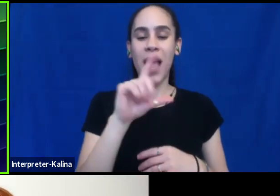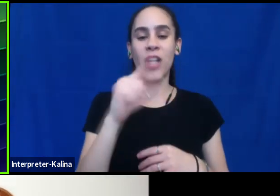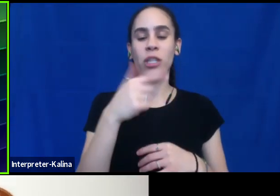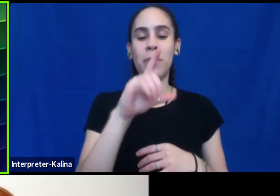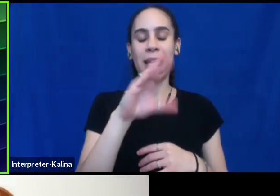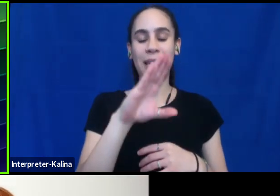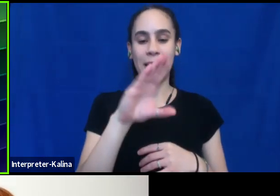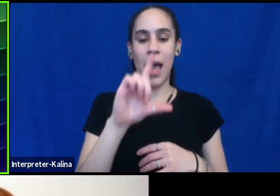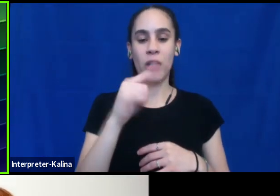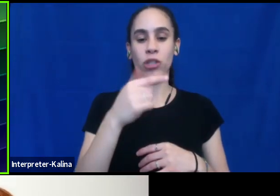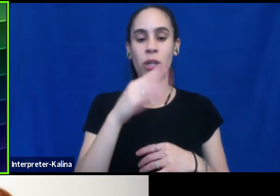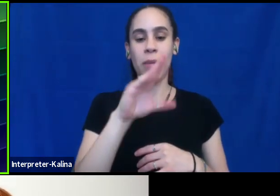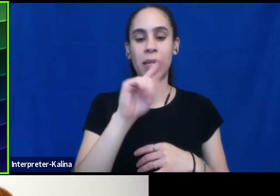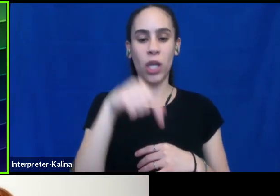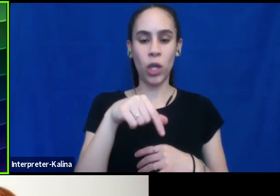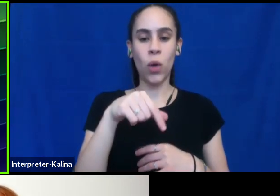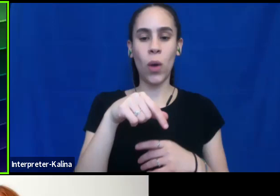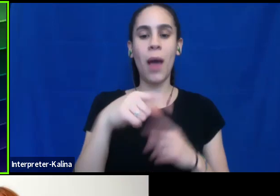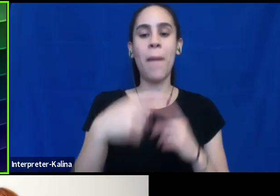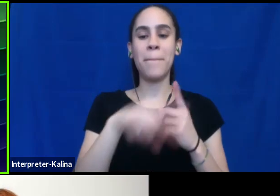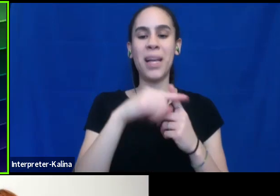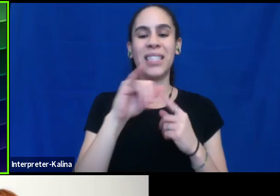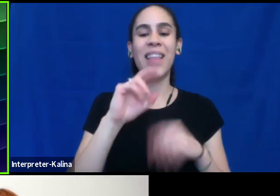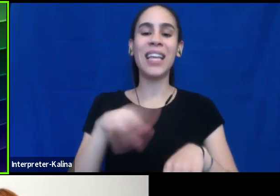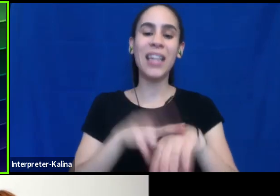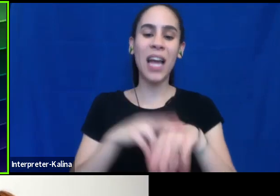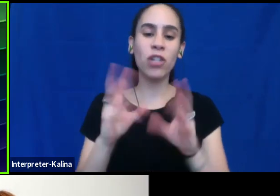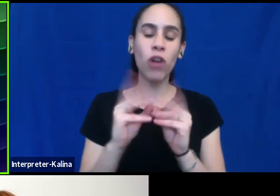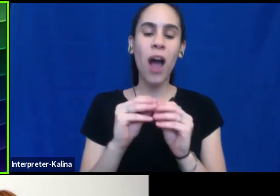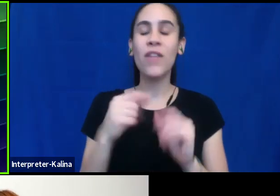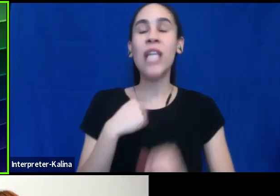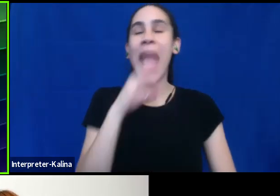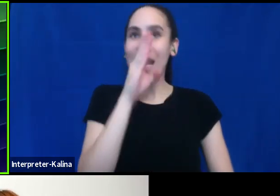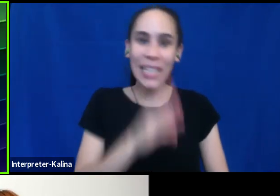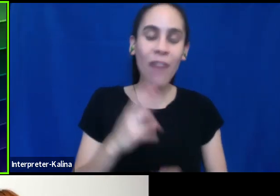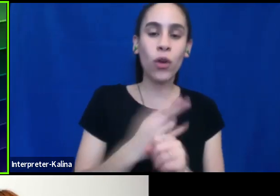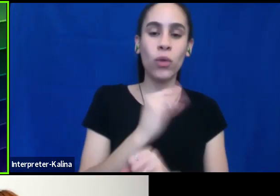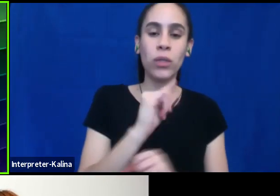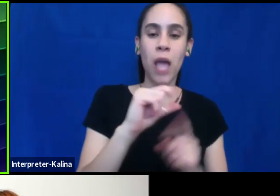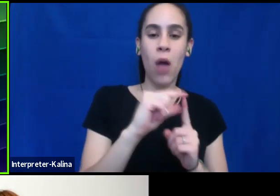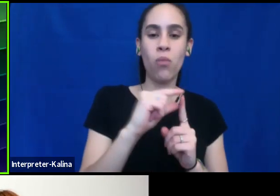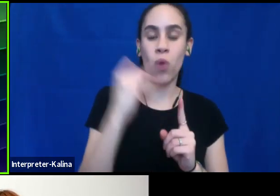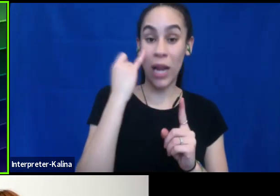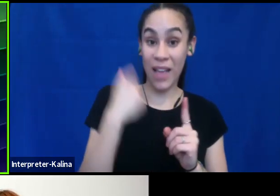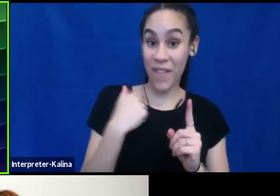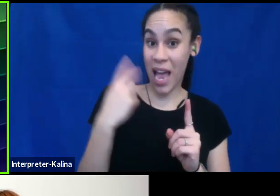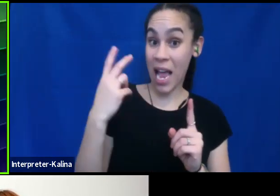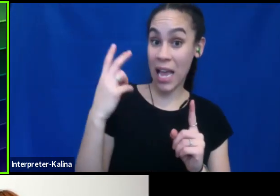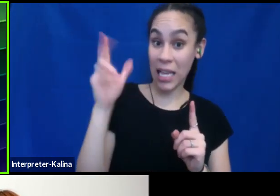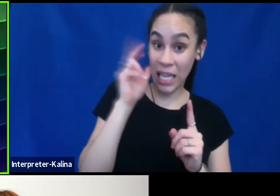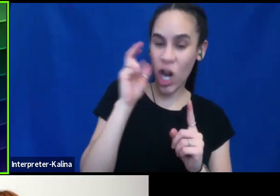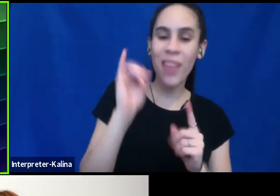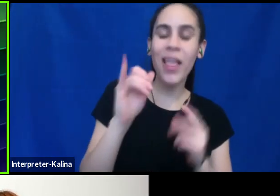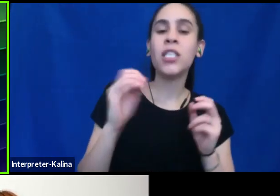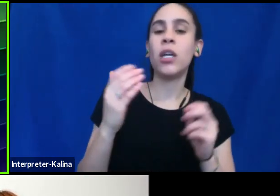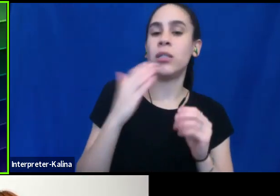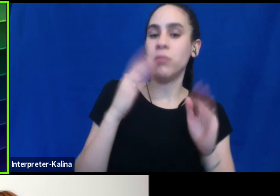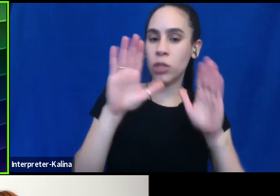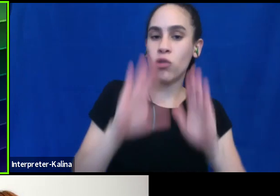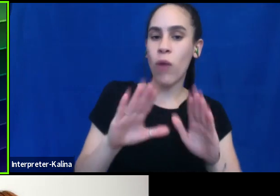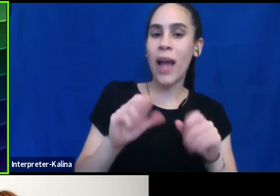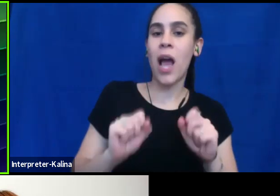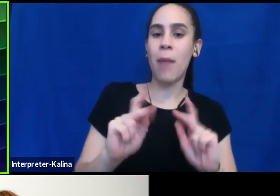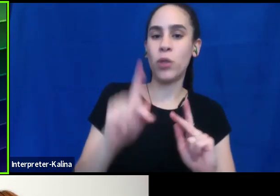I never use that word unless I, unless I hear someone using it for themselves. So this would be a great opportunity to, to mirror terms. I just think there are still